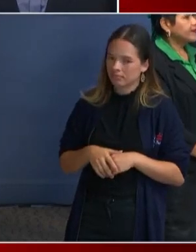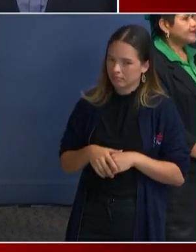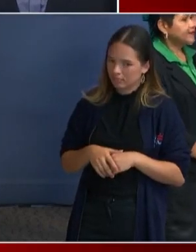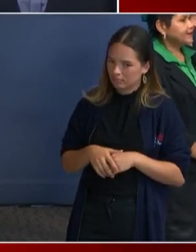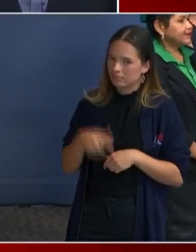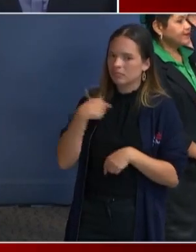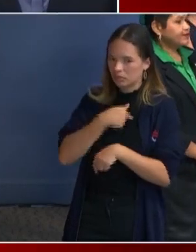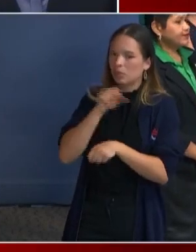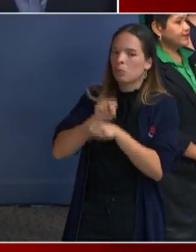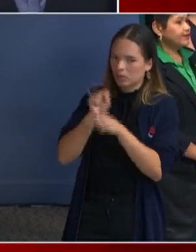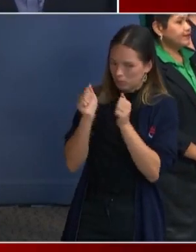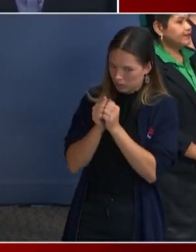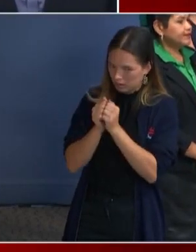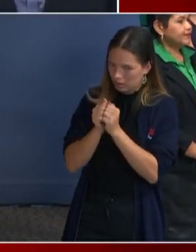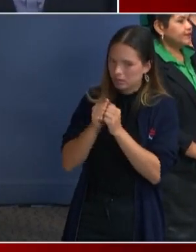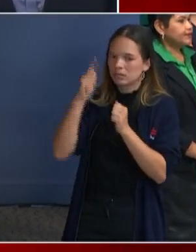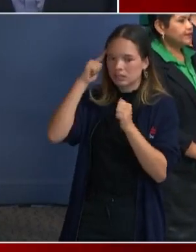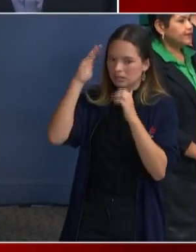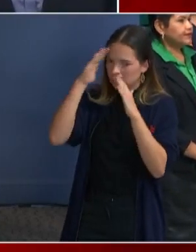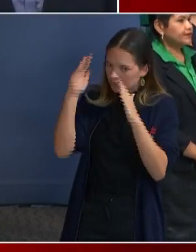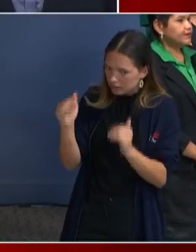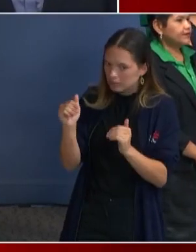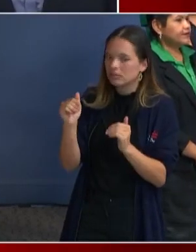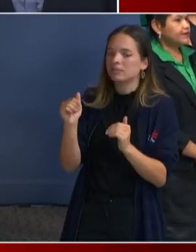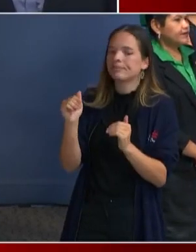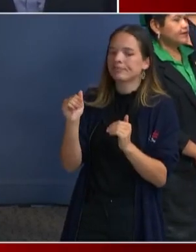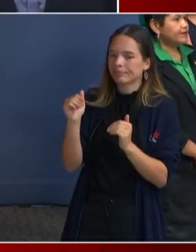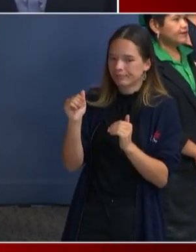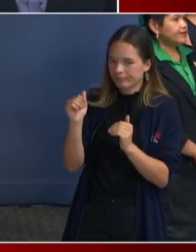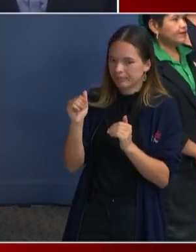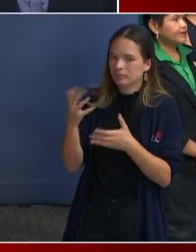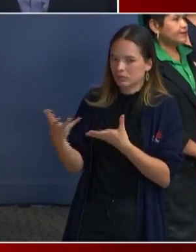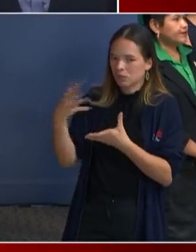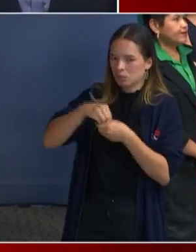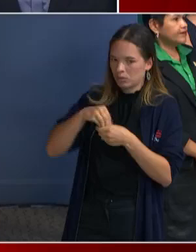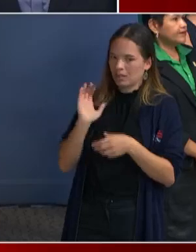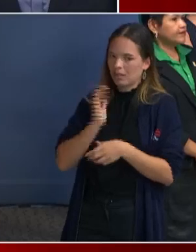DC values, uh, and that includes in this space. So absolutely.